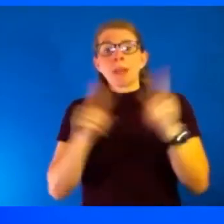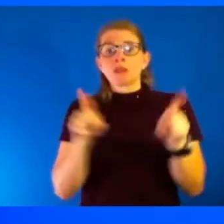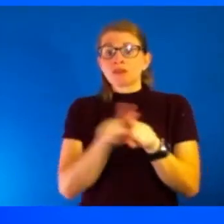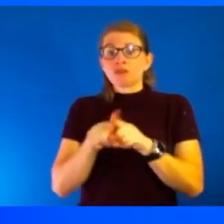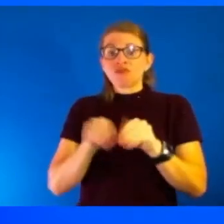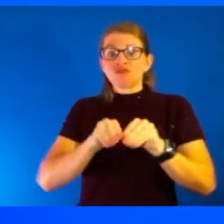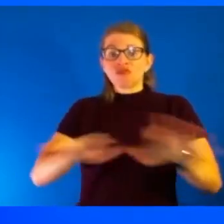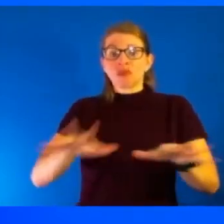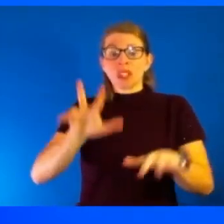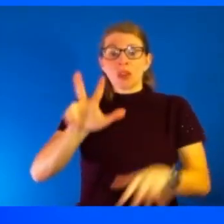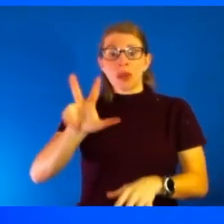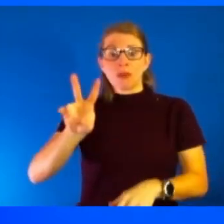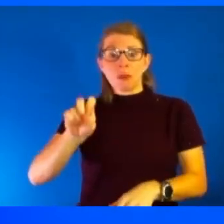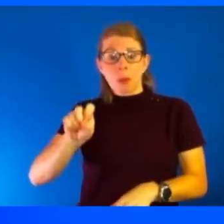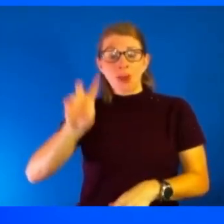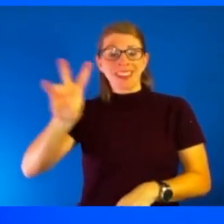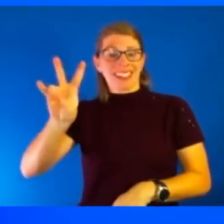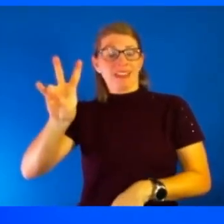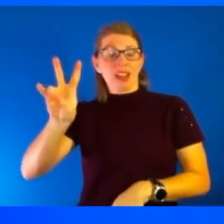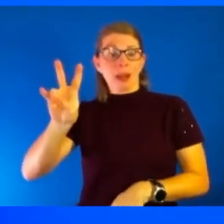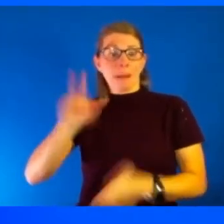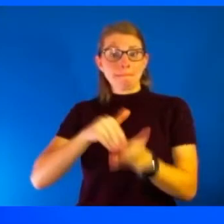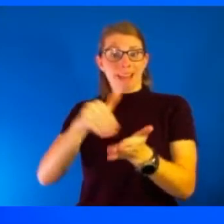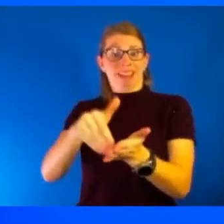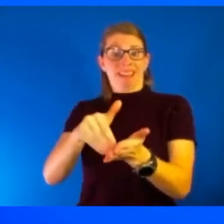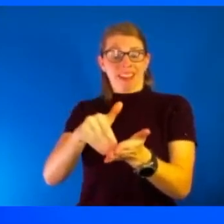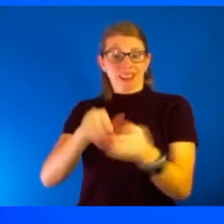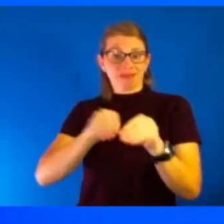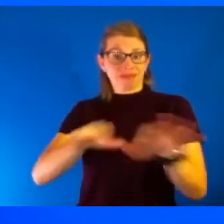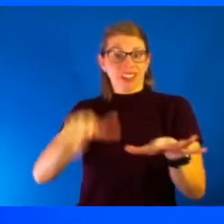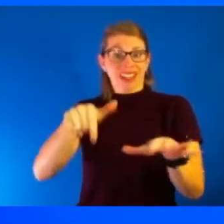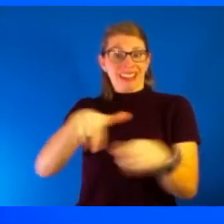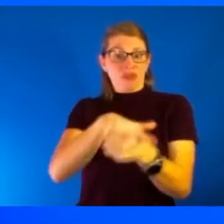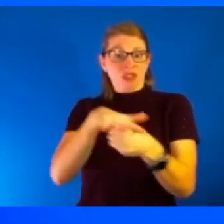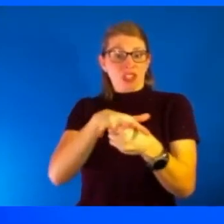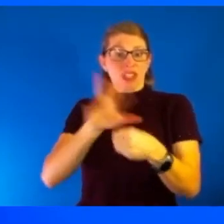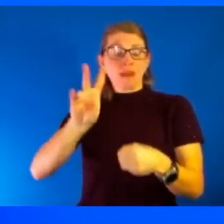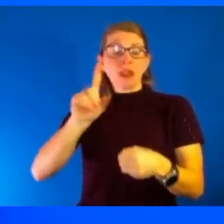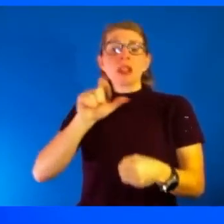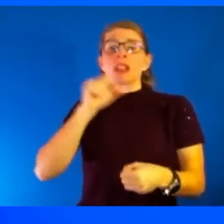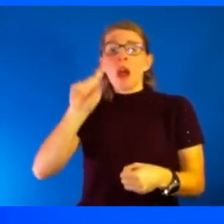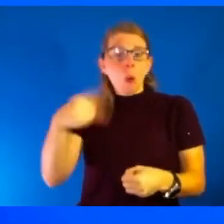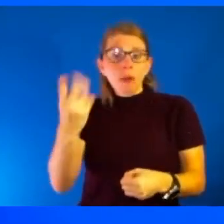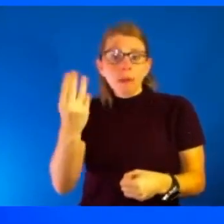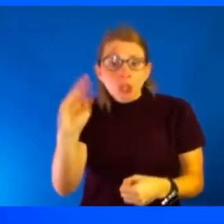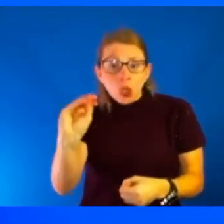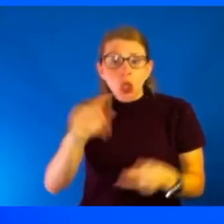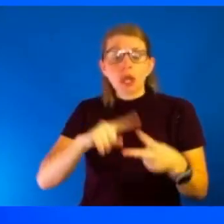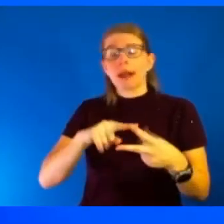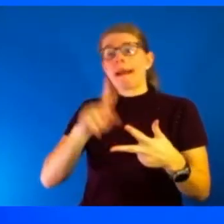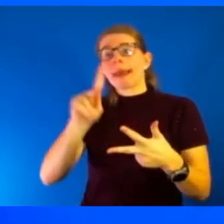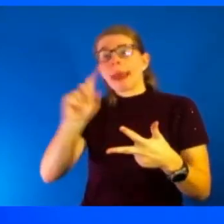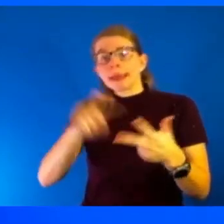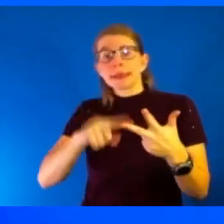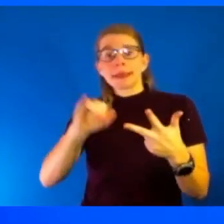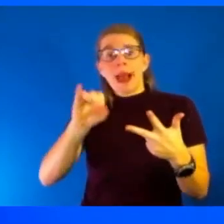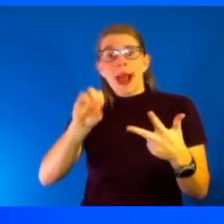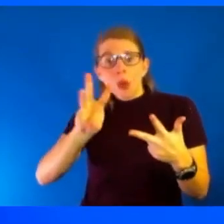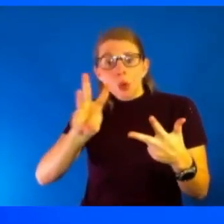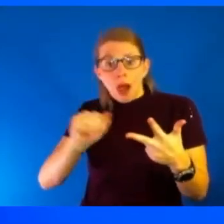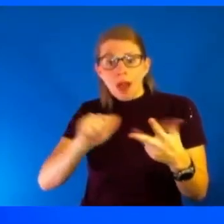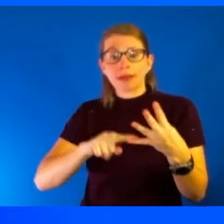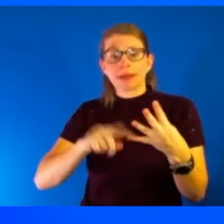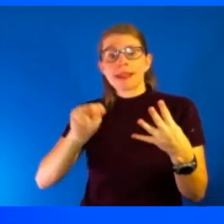.7 million pieces of PPE to the region. And this region includes not just Missouri, but Kansas, Iowa and Nebraska. So across those four states,